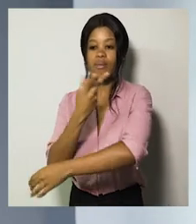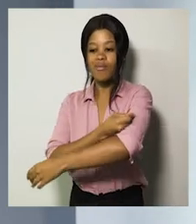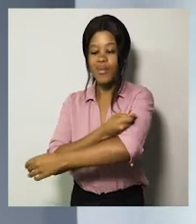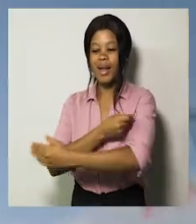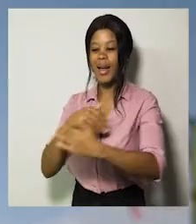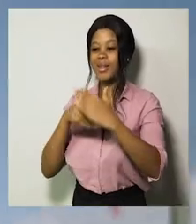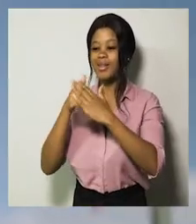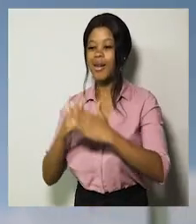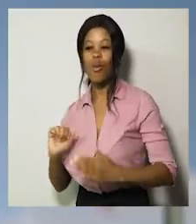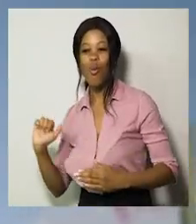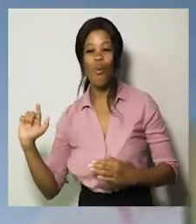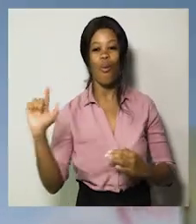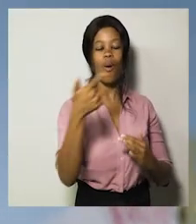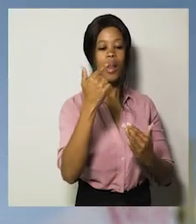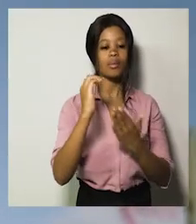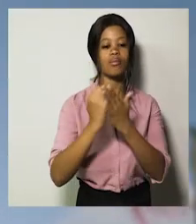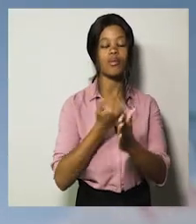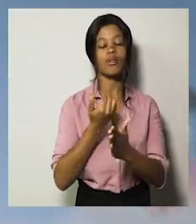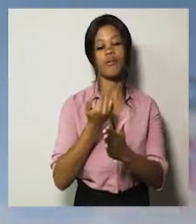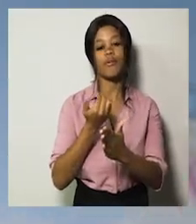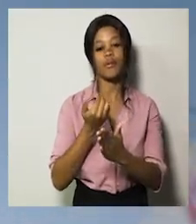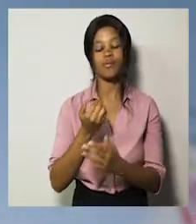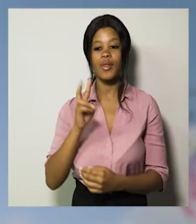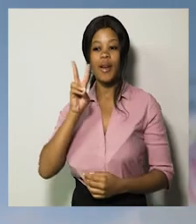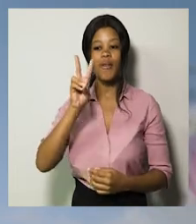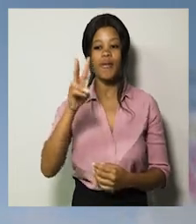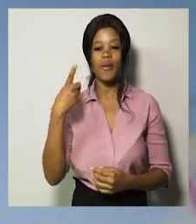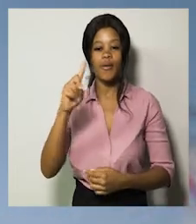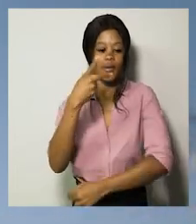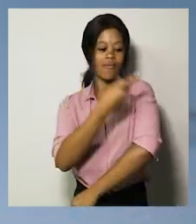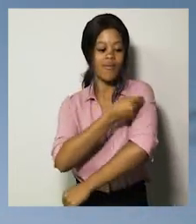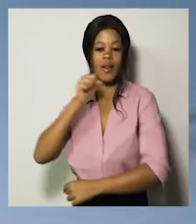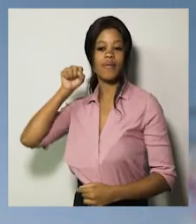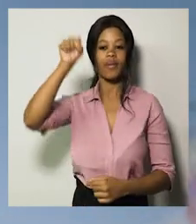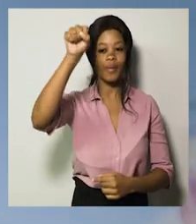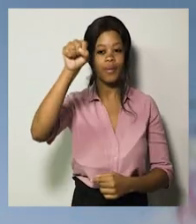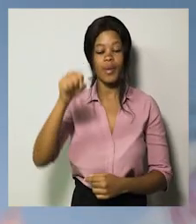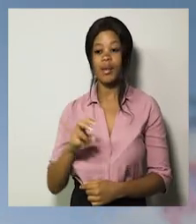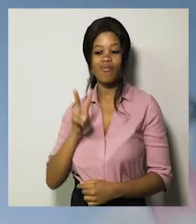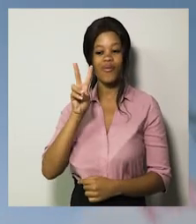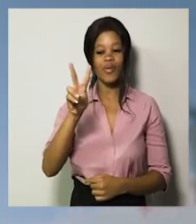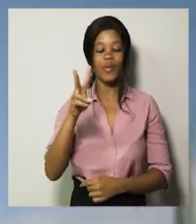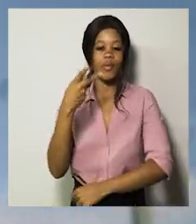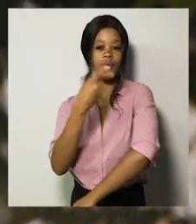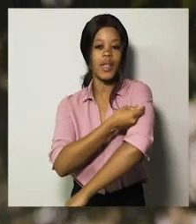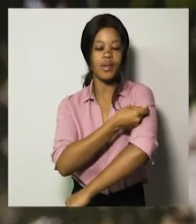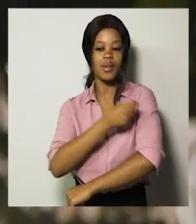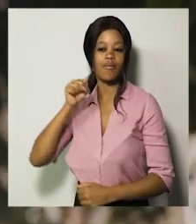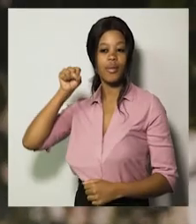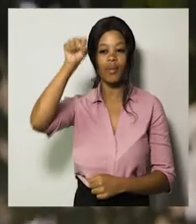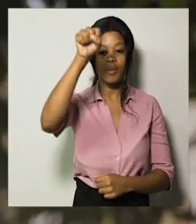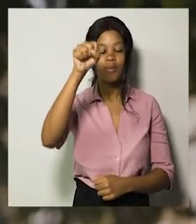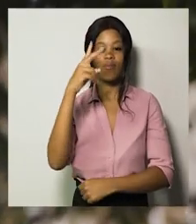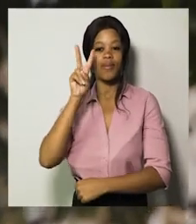viva v vaccination viva v vaccination viva you know that vivi south